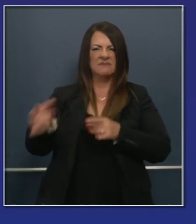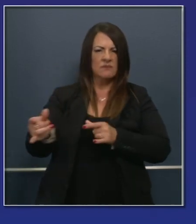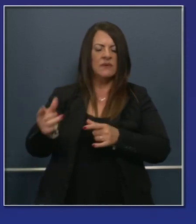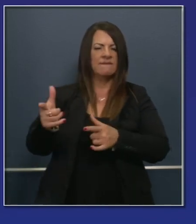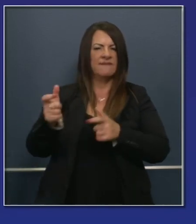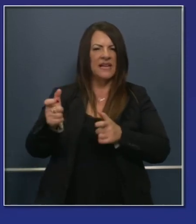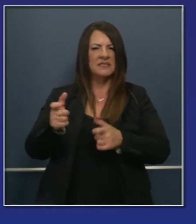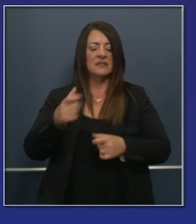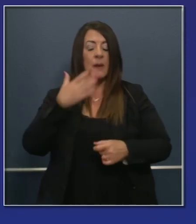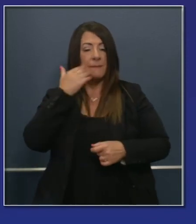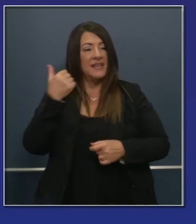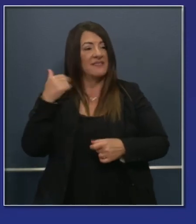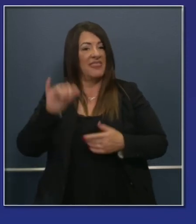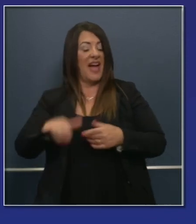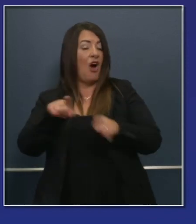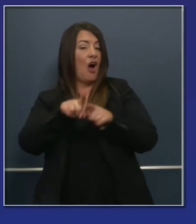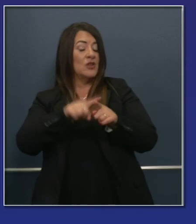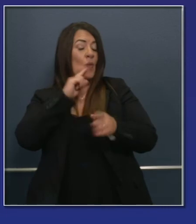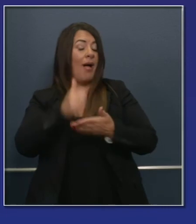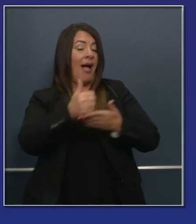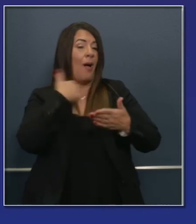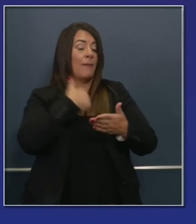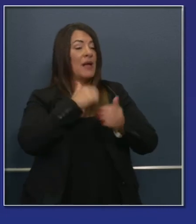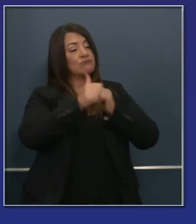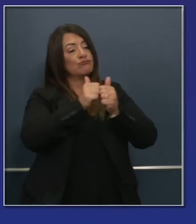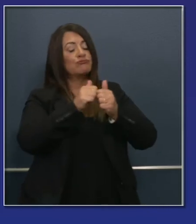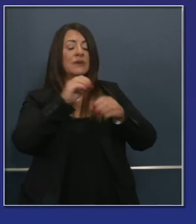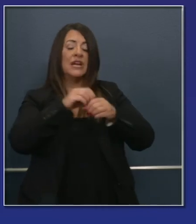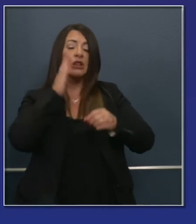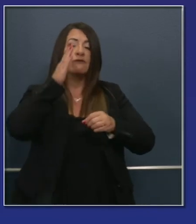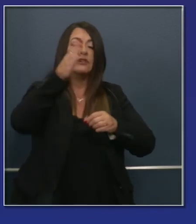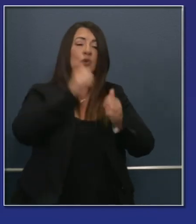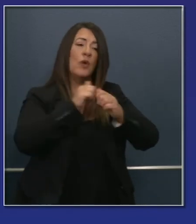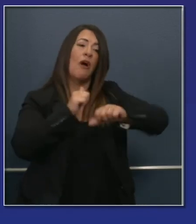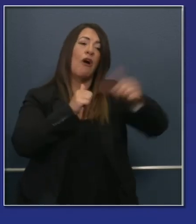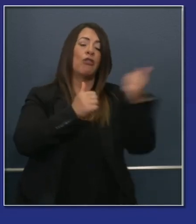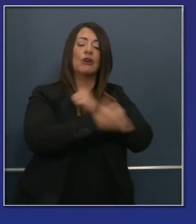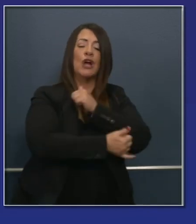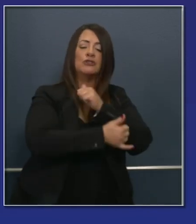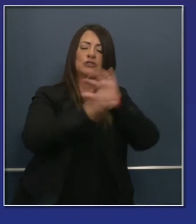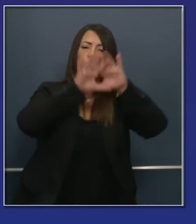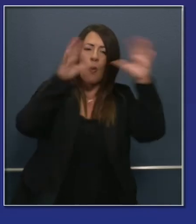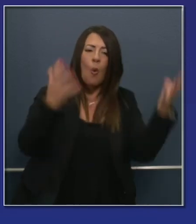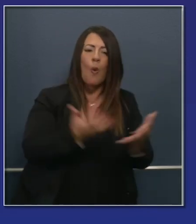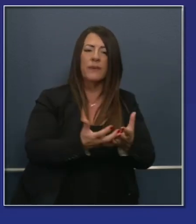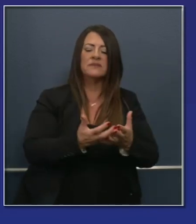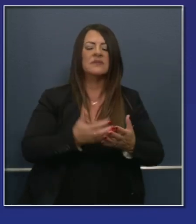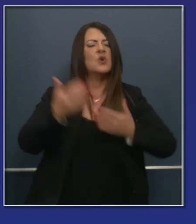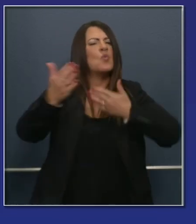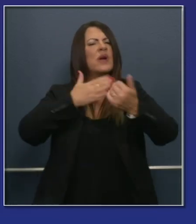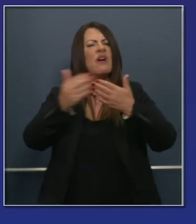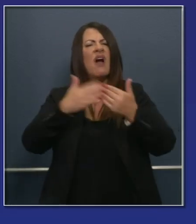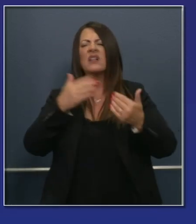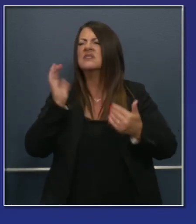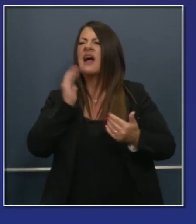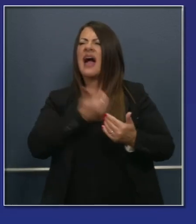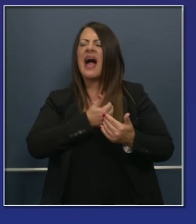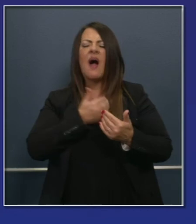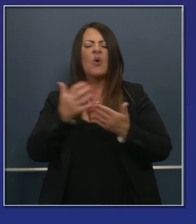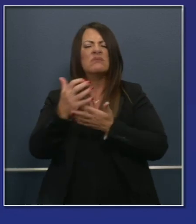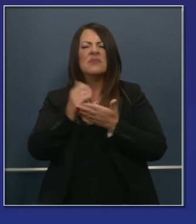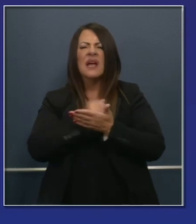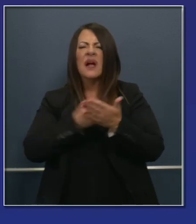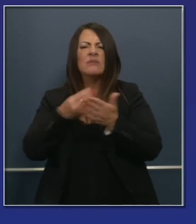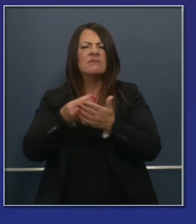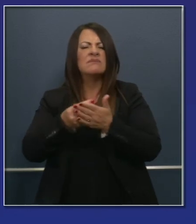going to be globally competitive and provide the quality of education, regardless of our backgrounds that people deserve. We put out new